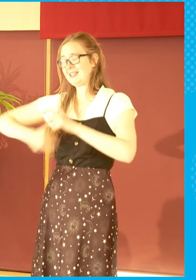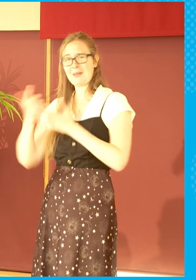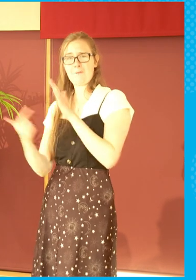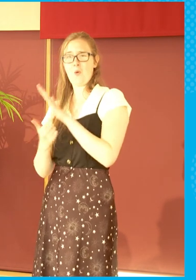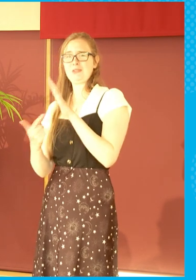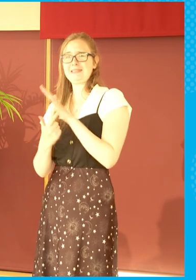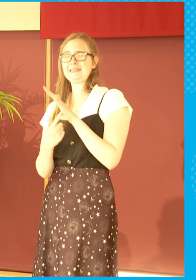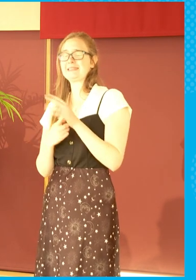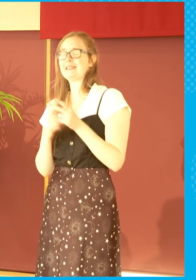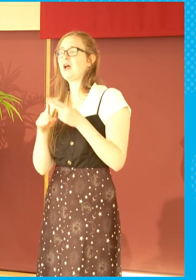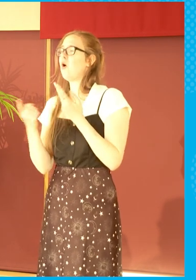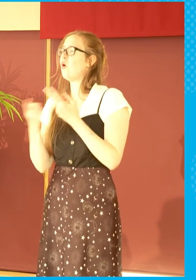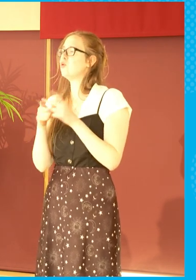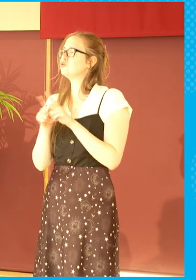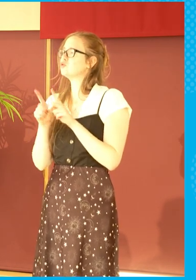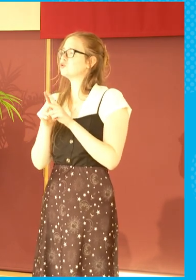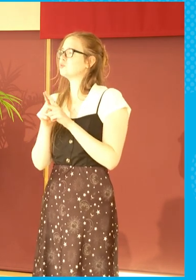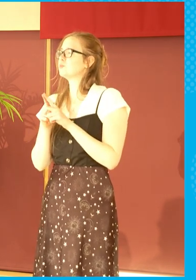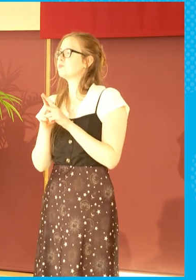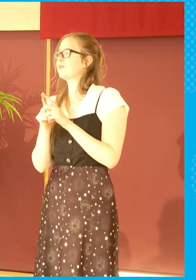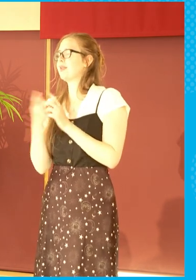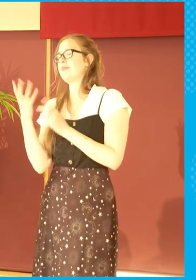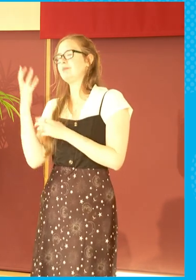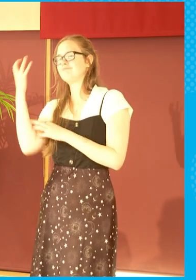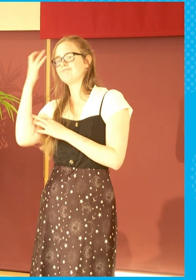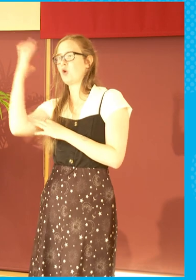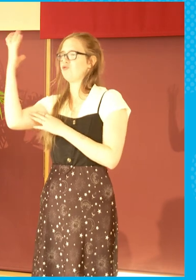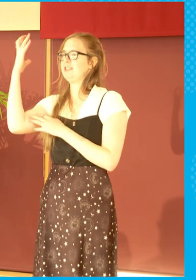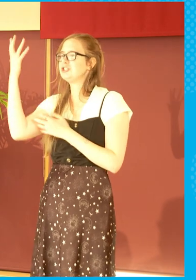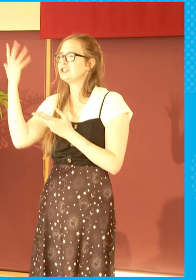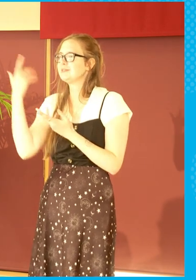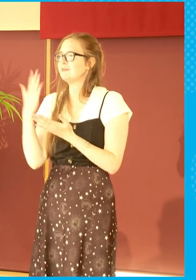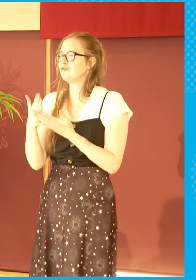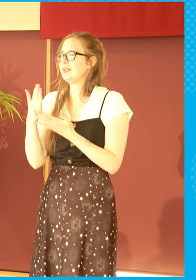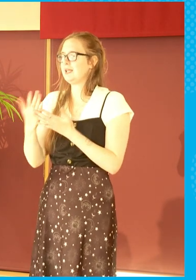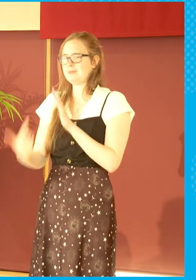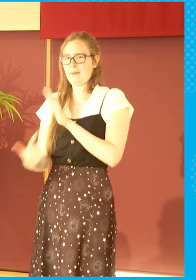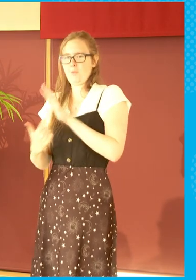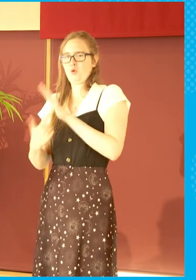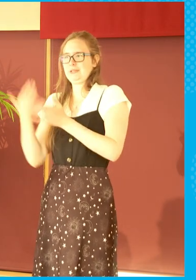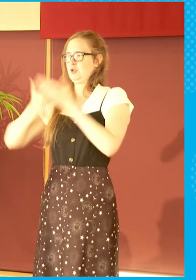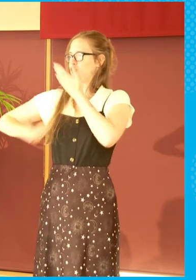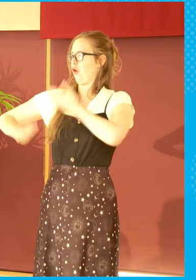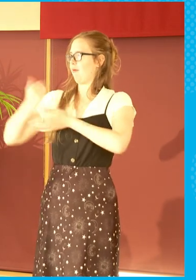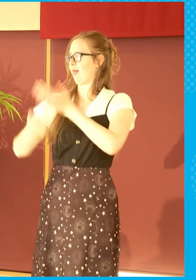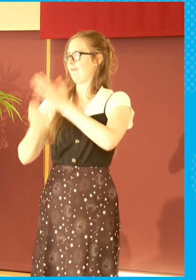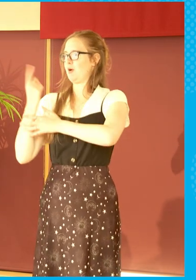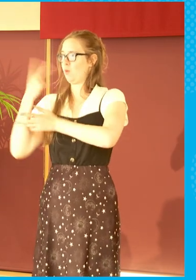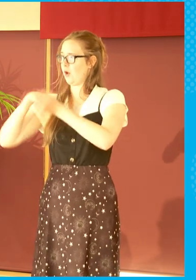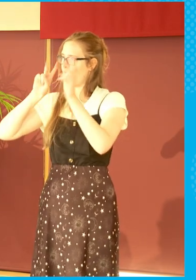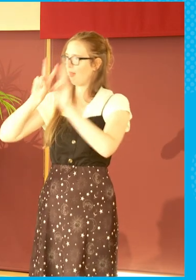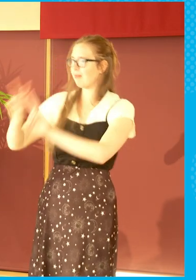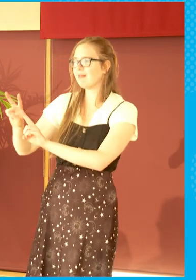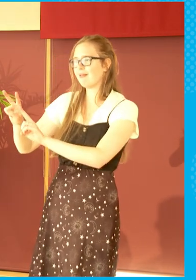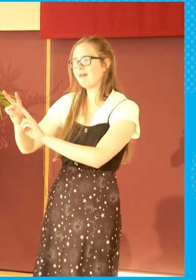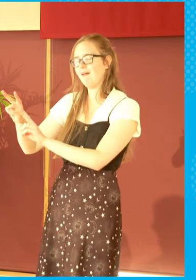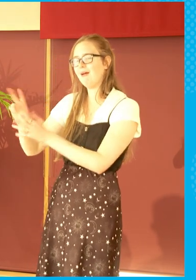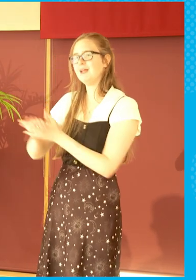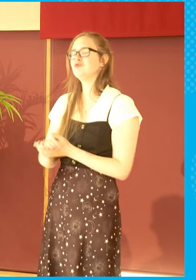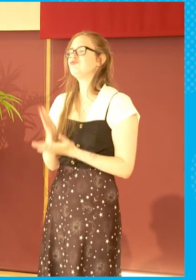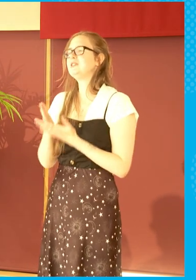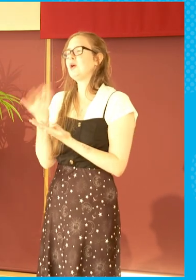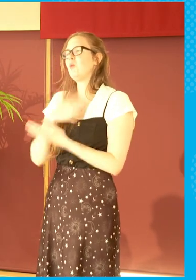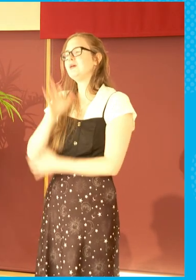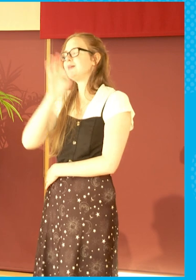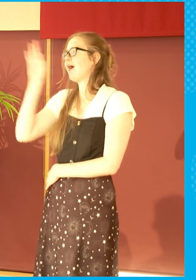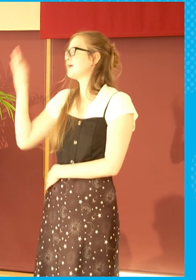And other things like the coronation, significant historical events. And I just wanted to ask